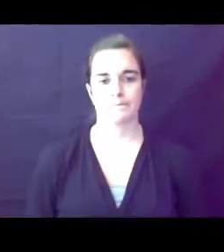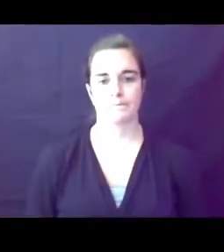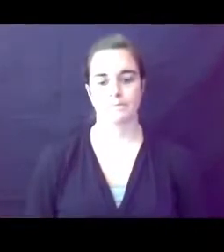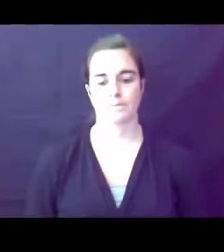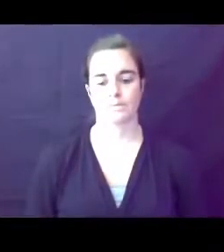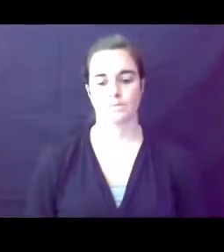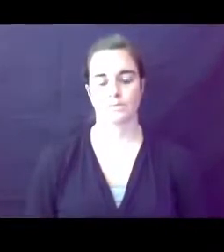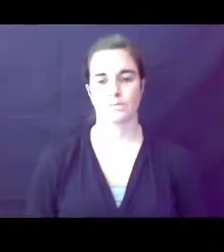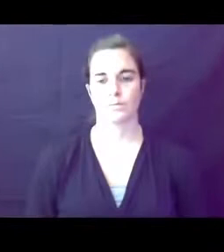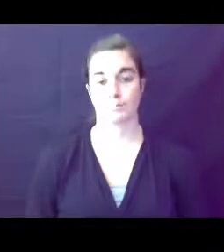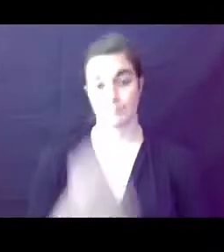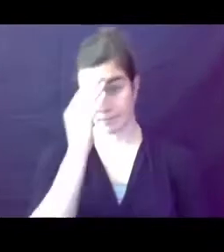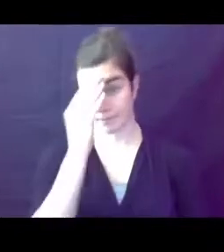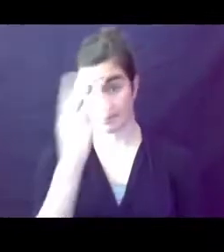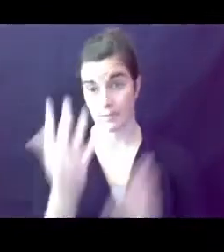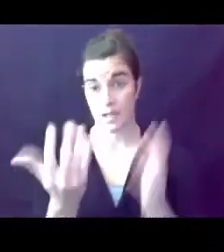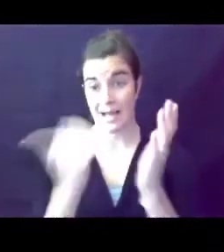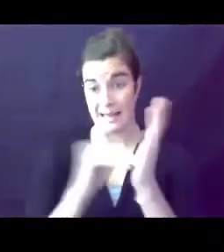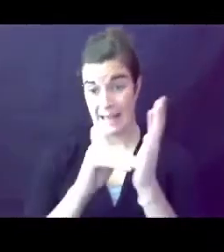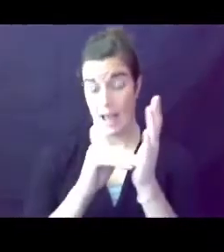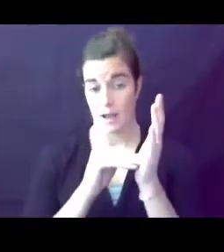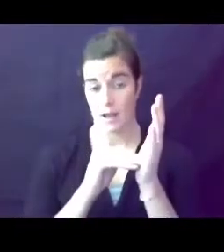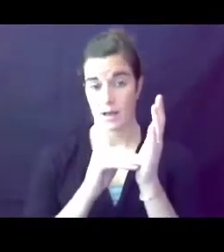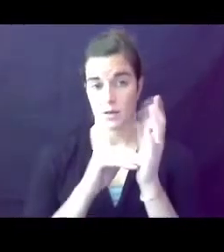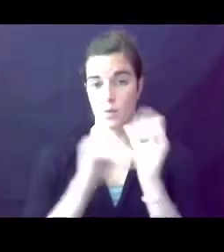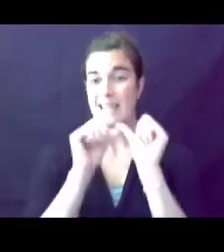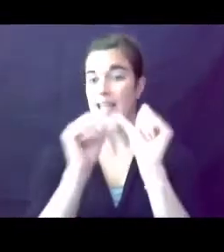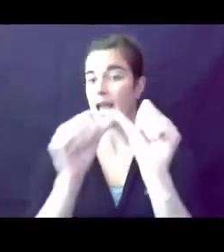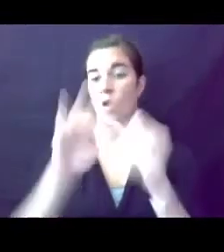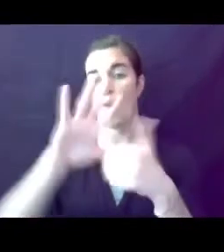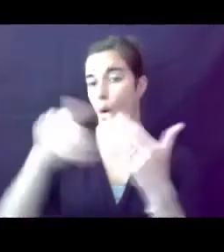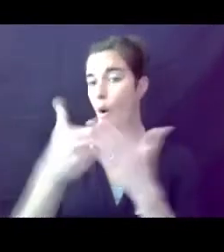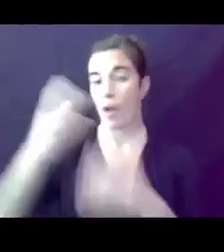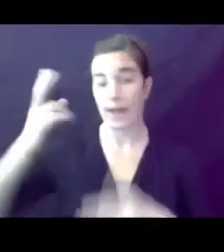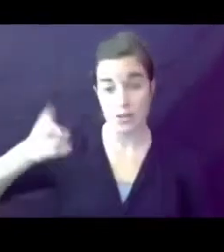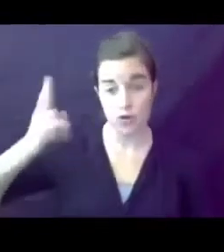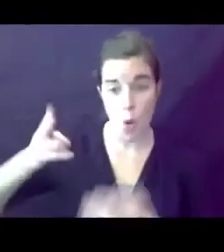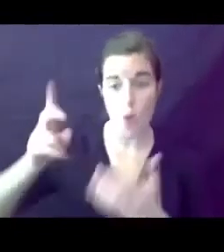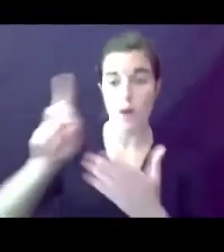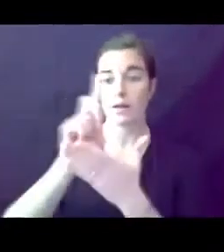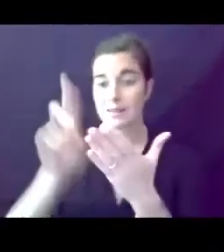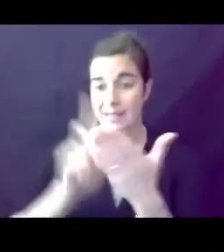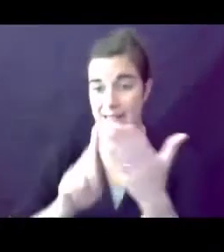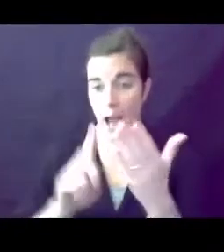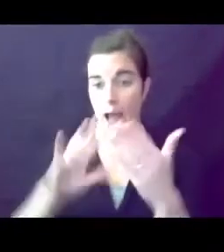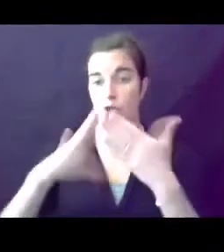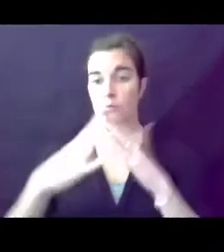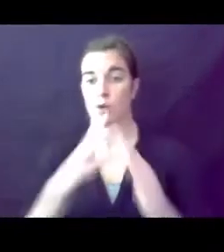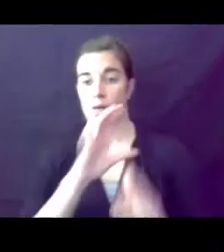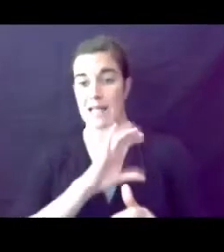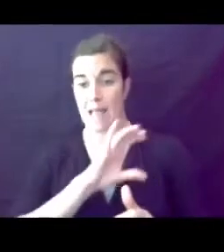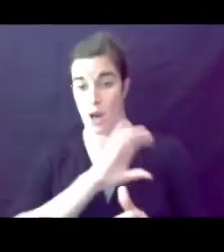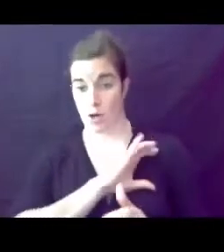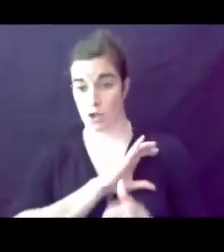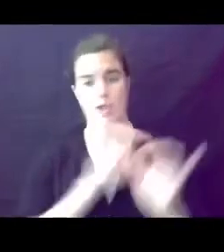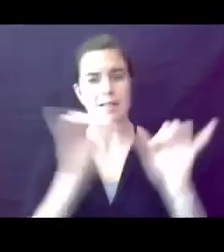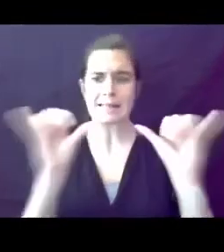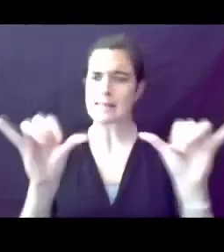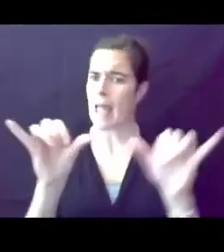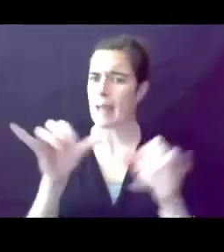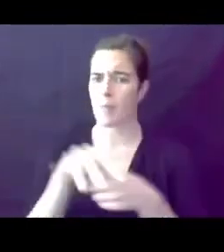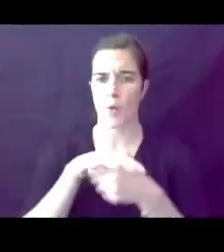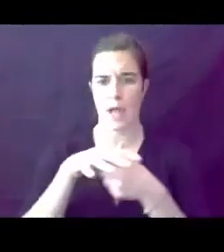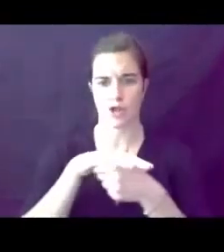And just to note again, we do carry forward all of our historic design and community character districts. They remain in the same location.